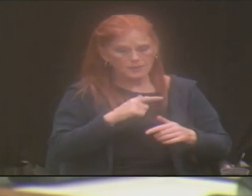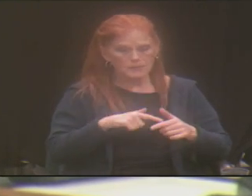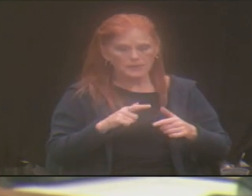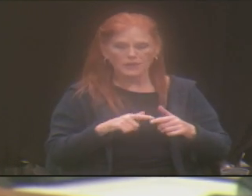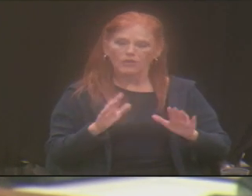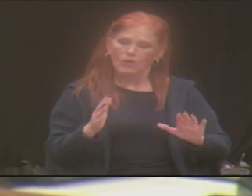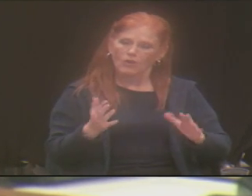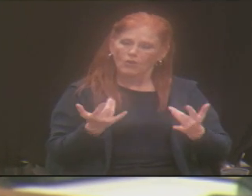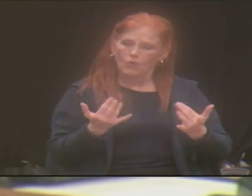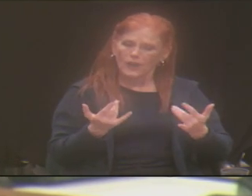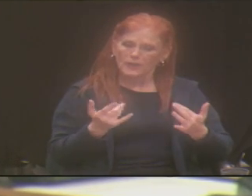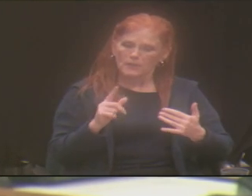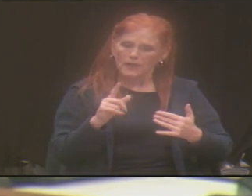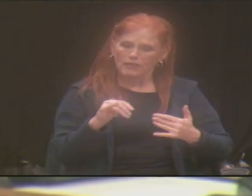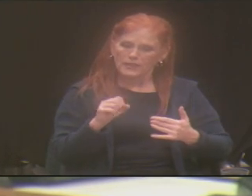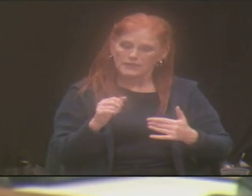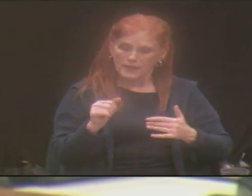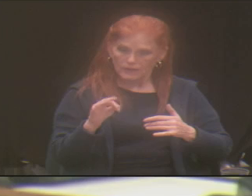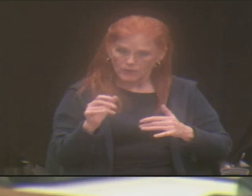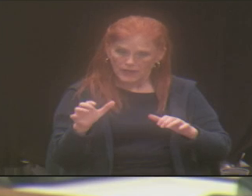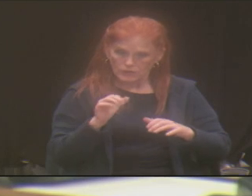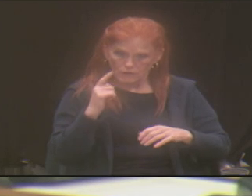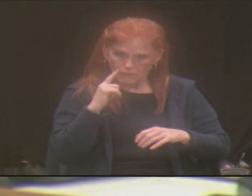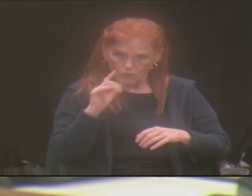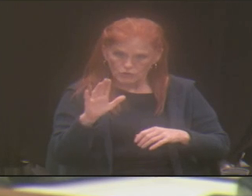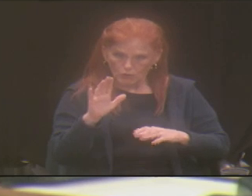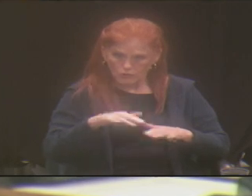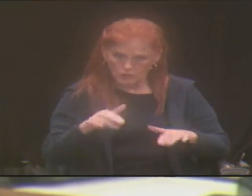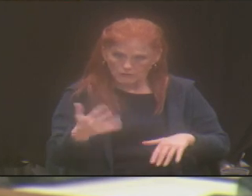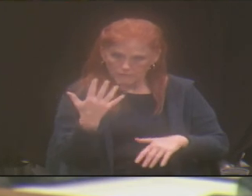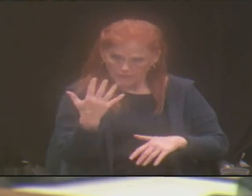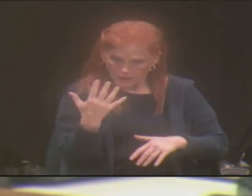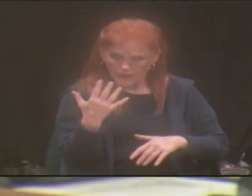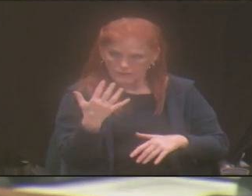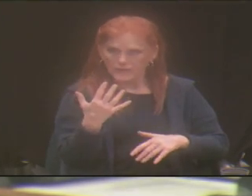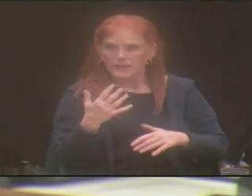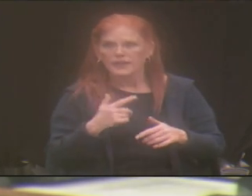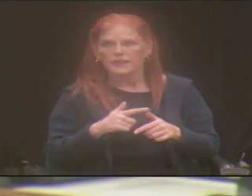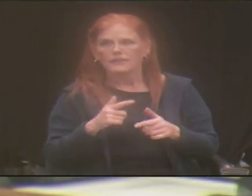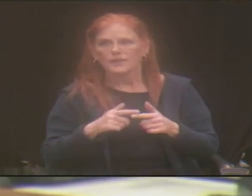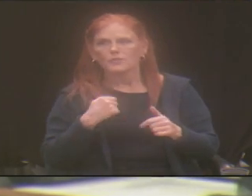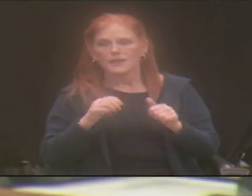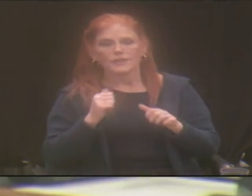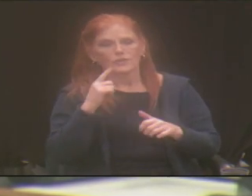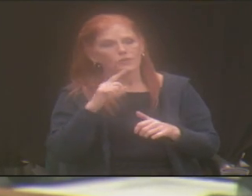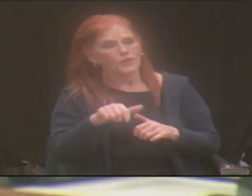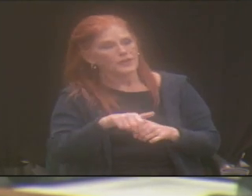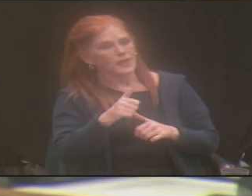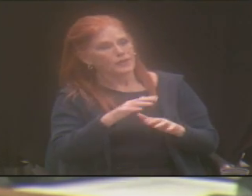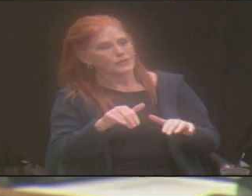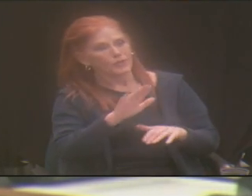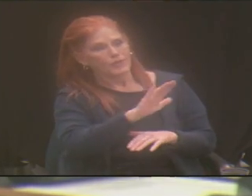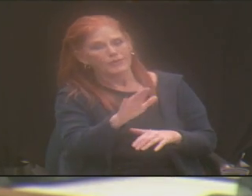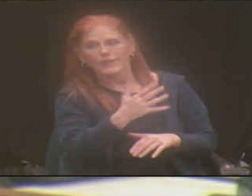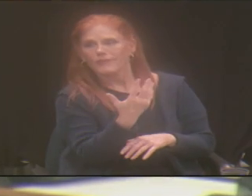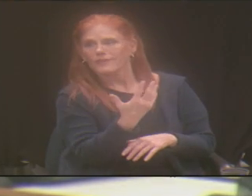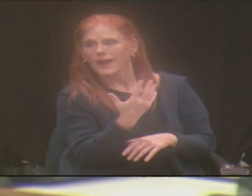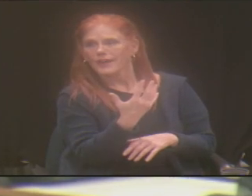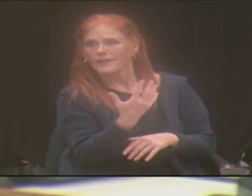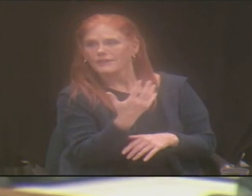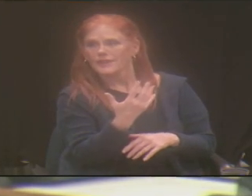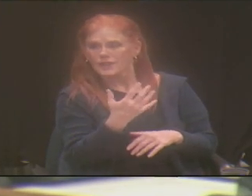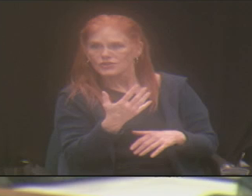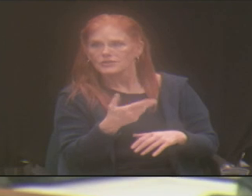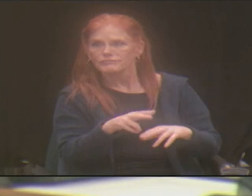like, well, wait a minute, Lisa, if we can do it for your five children, then we can do it for somebody else's five children. And it